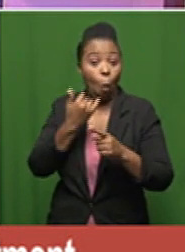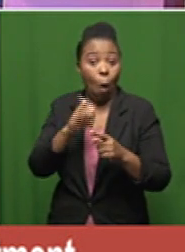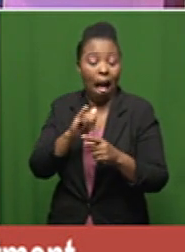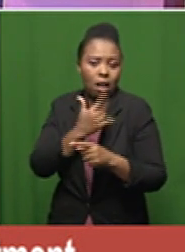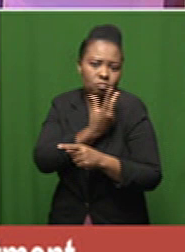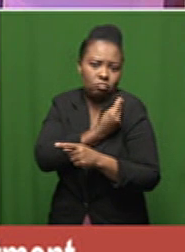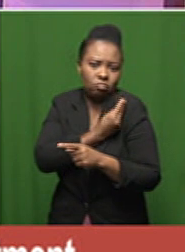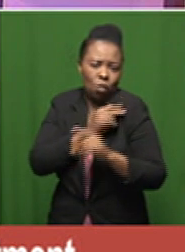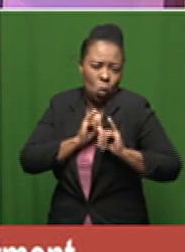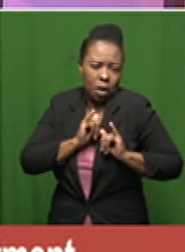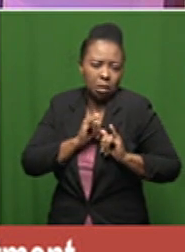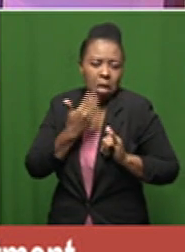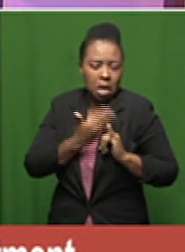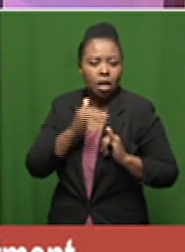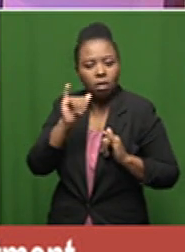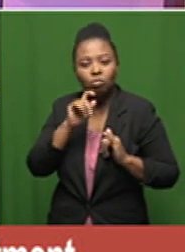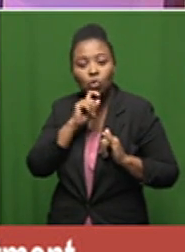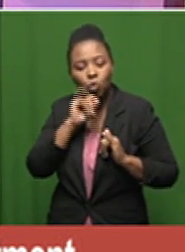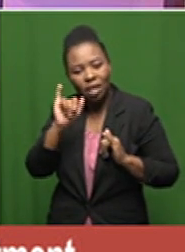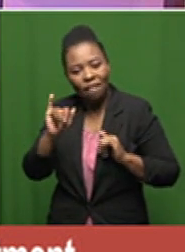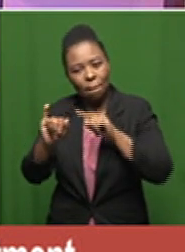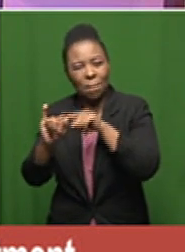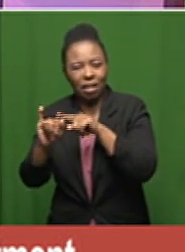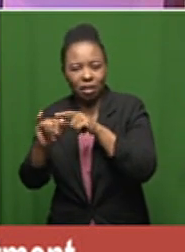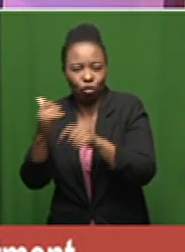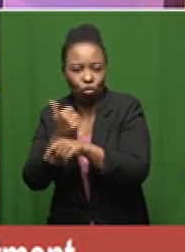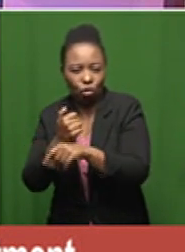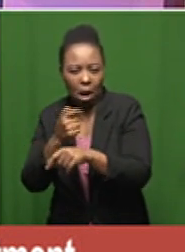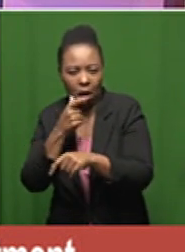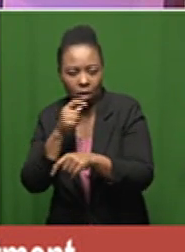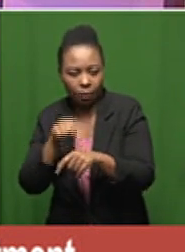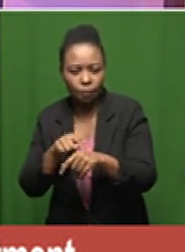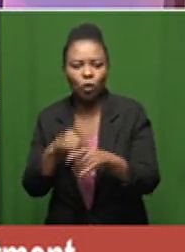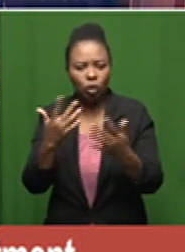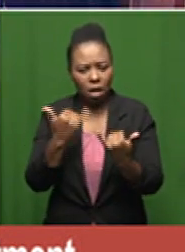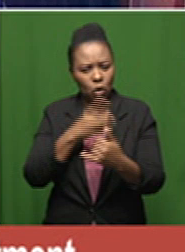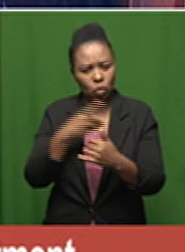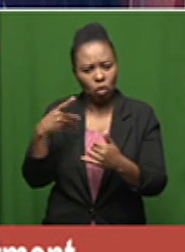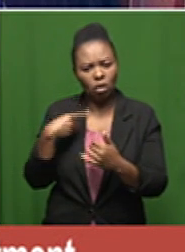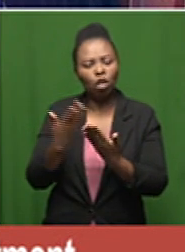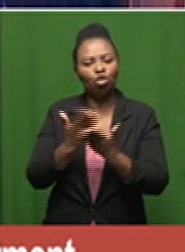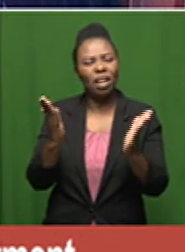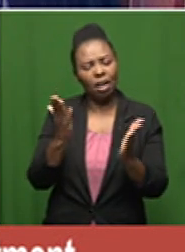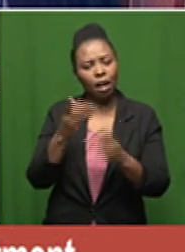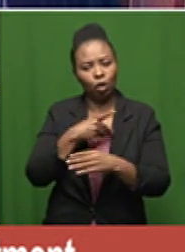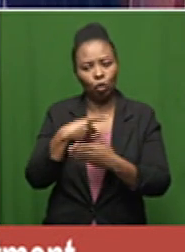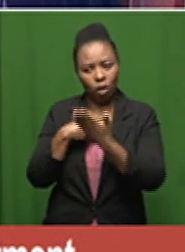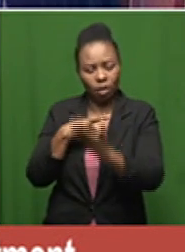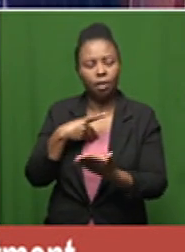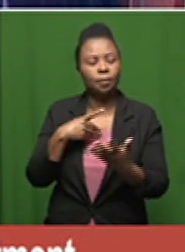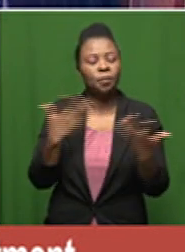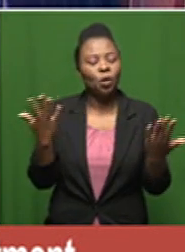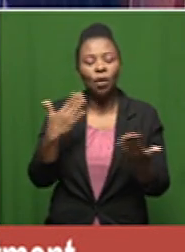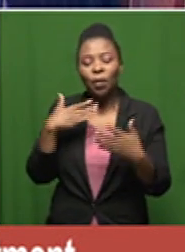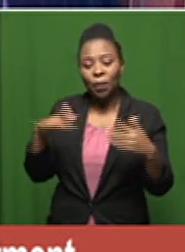to talk to us a little bit more about that i'm now joined by dr marlon mckay who's a general practitioner thanks so much indeed